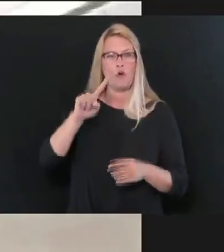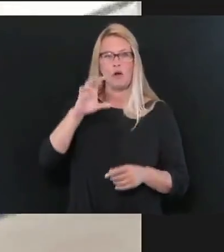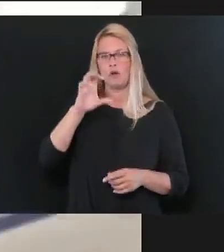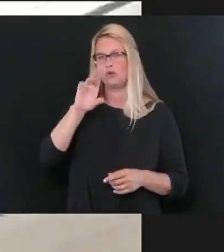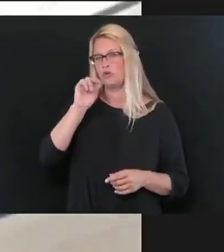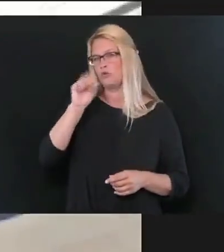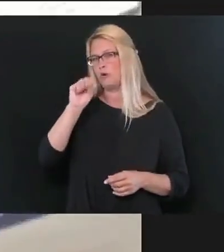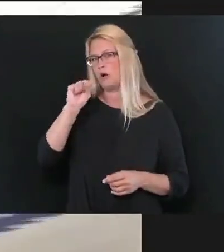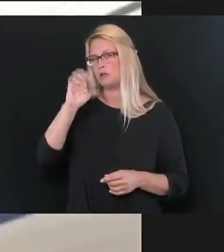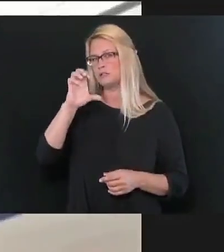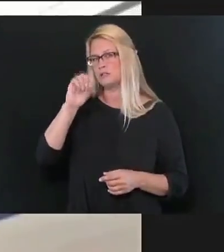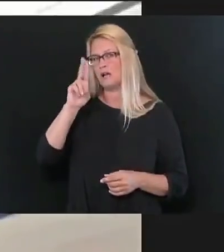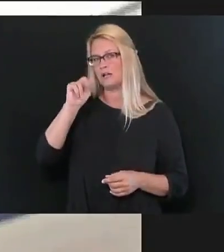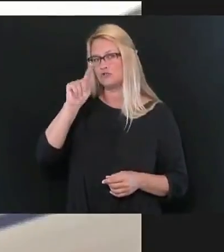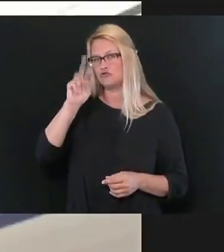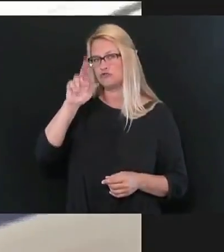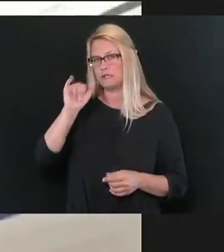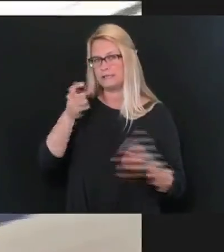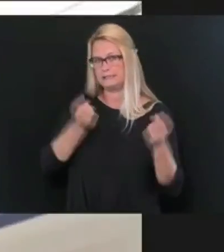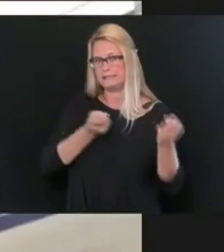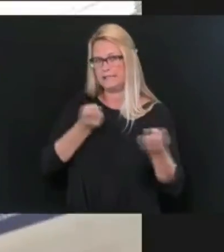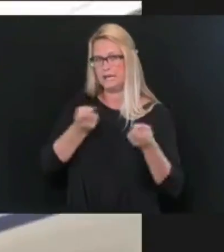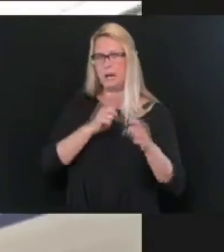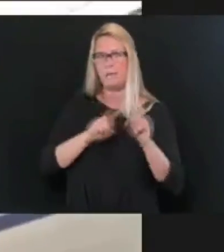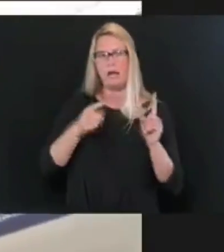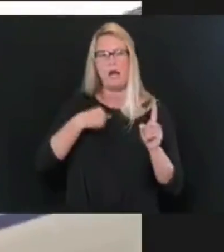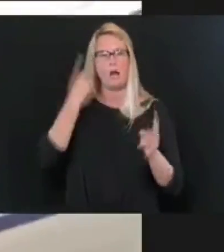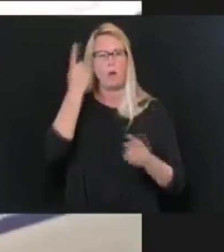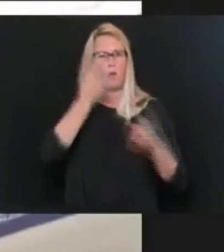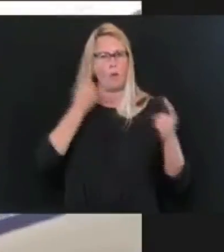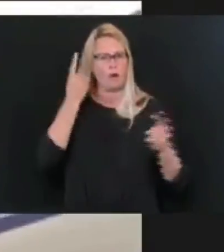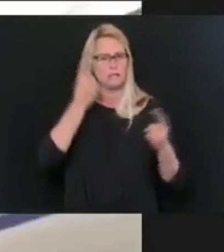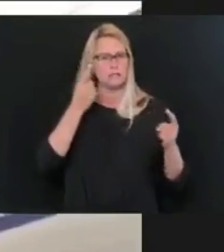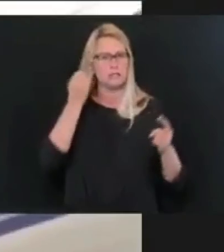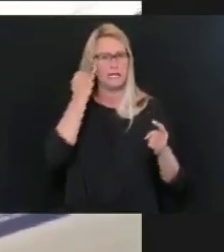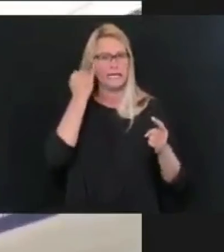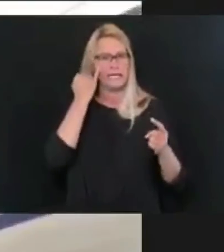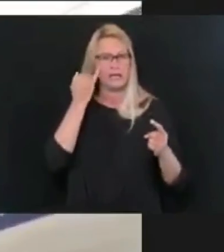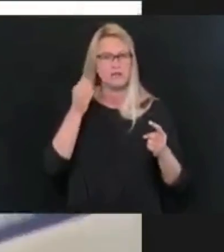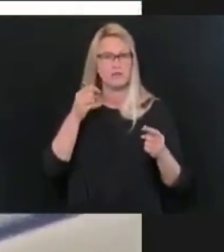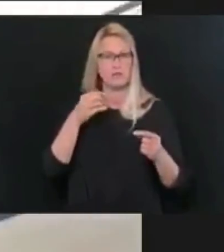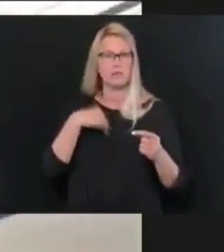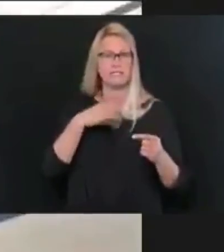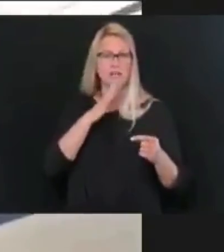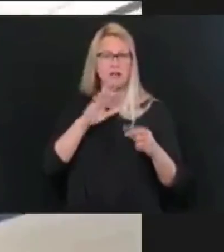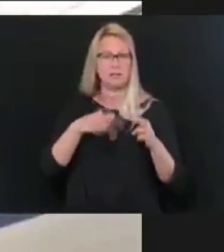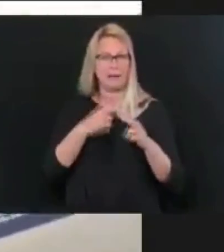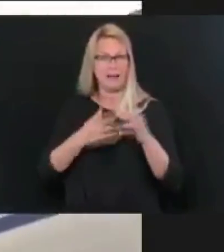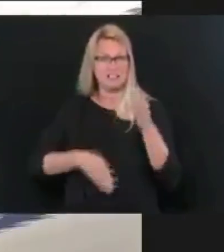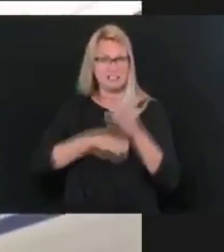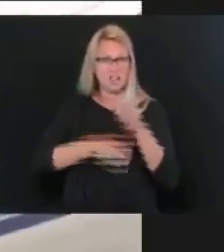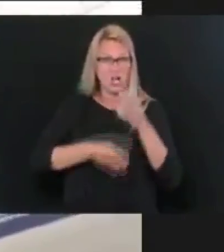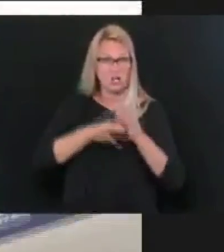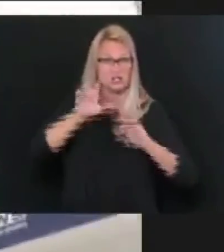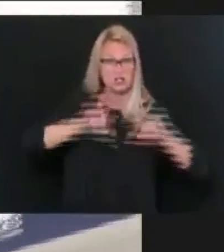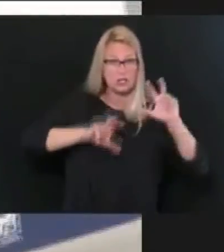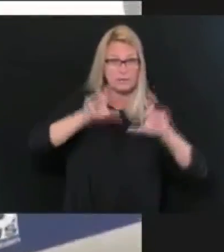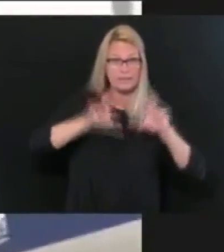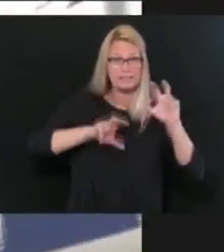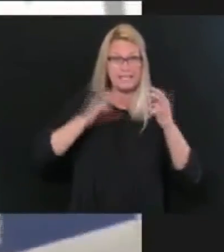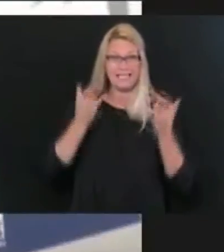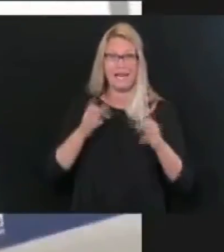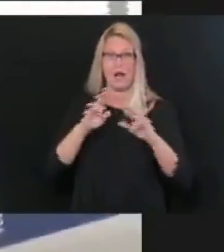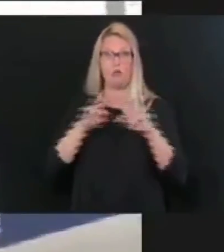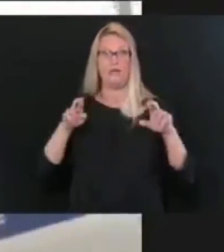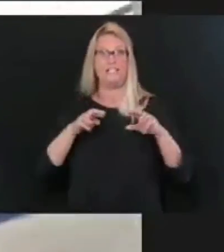cause they can socially distance, but has any firm decision had been made about soccer tournaments. I realize we're getting into the regional and sectional tournaments